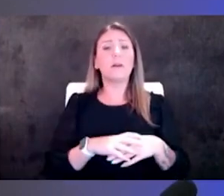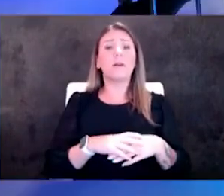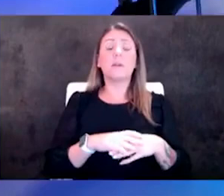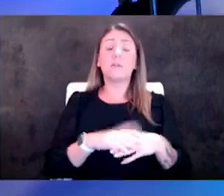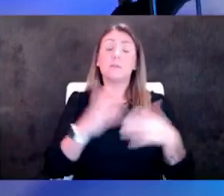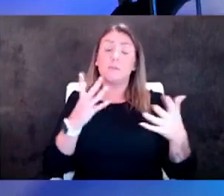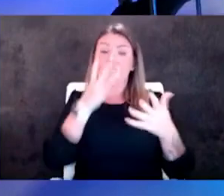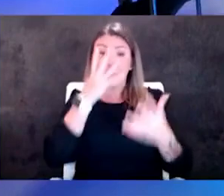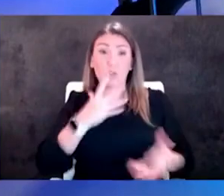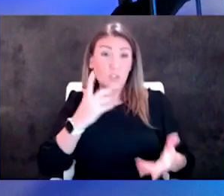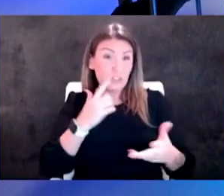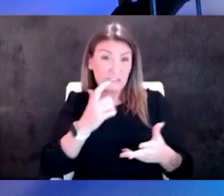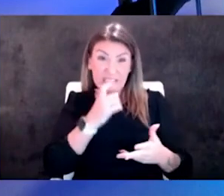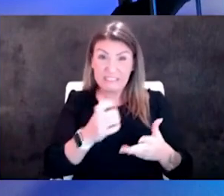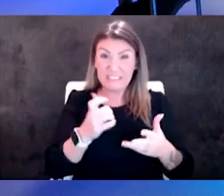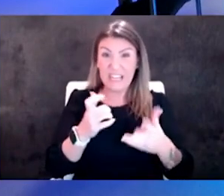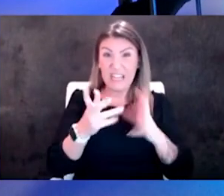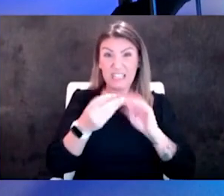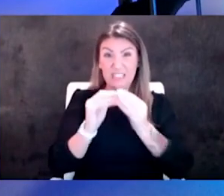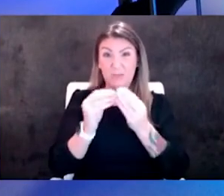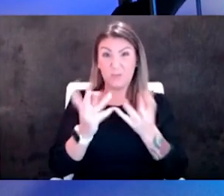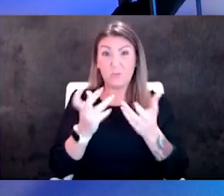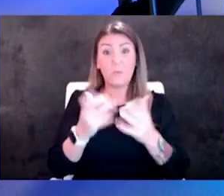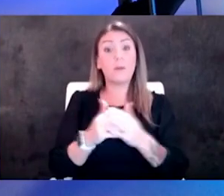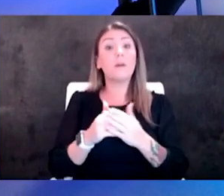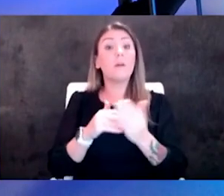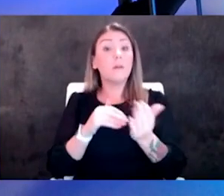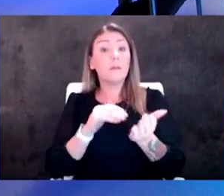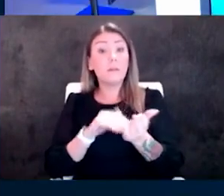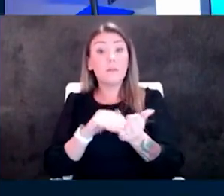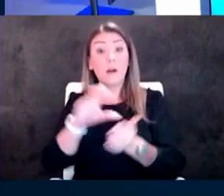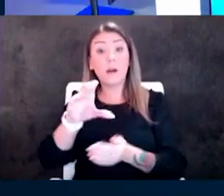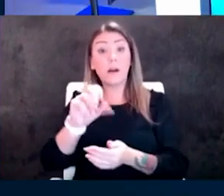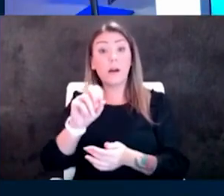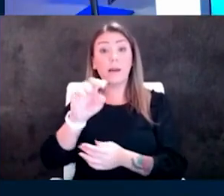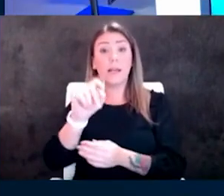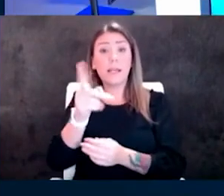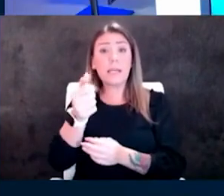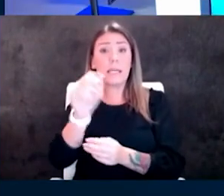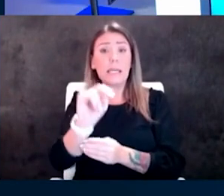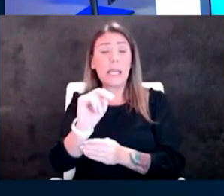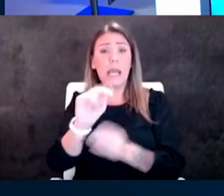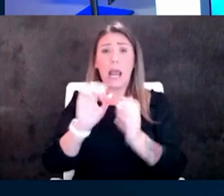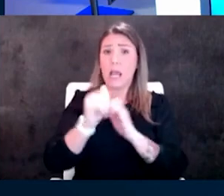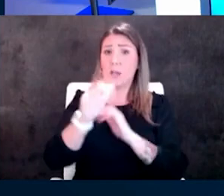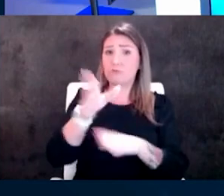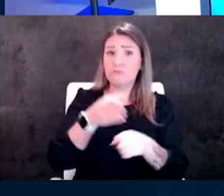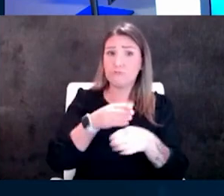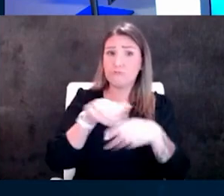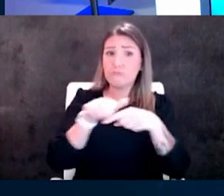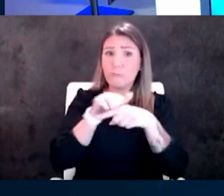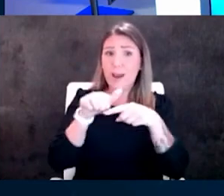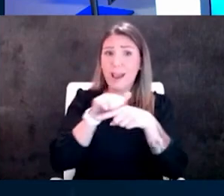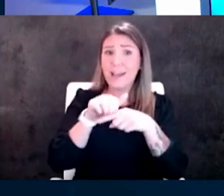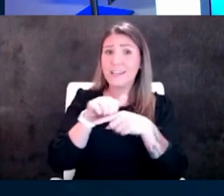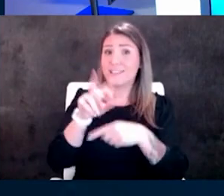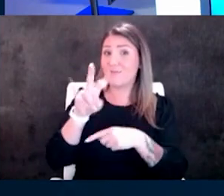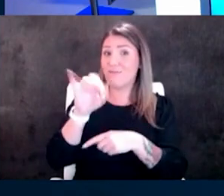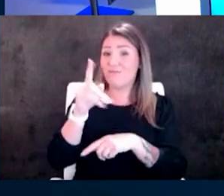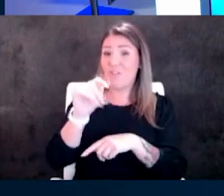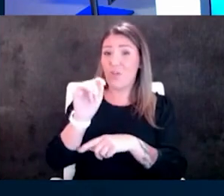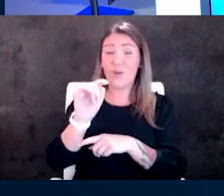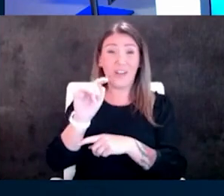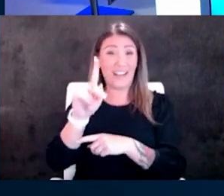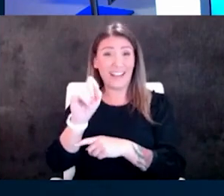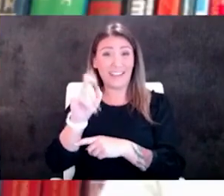be yeah I think that's really true Dr. Kincannon how are things going out for you in your practice in Beloit Kansas I believe where your primary care physician